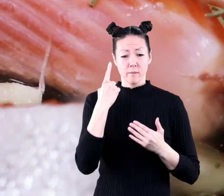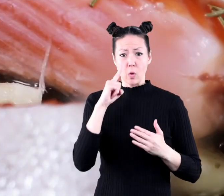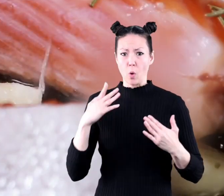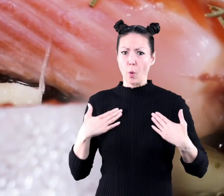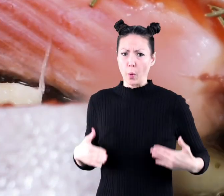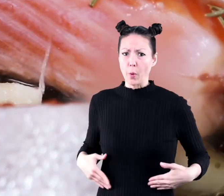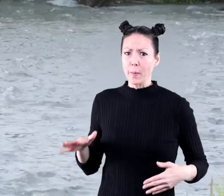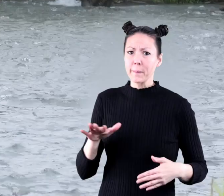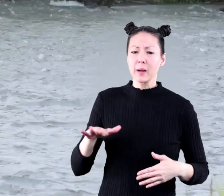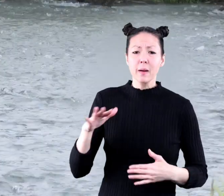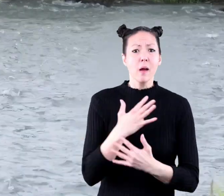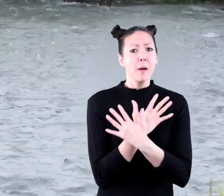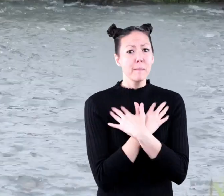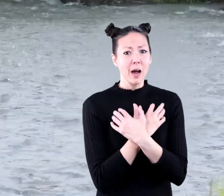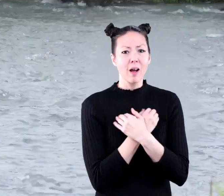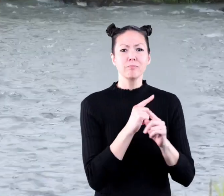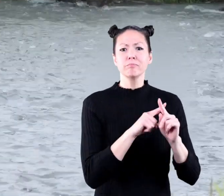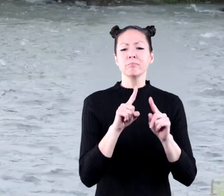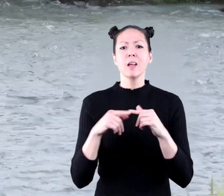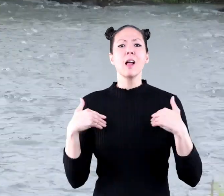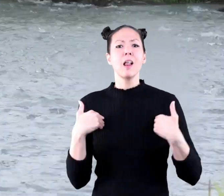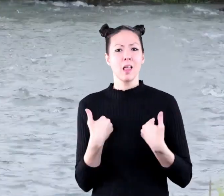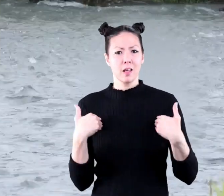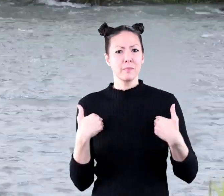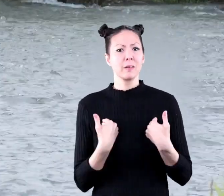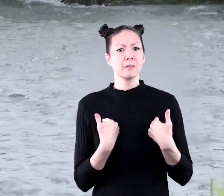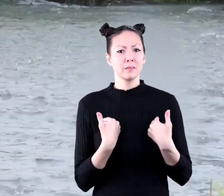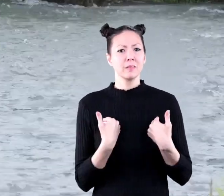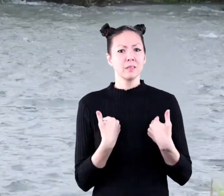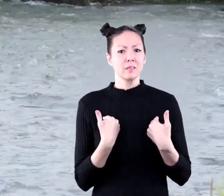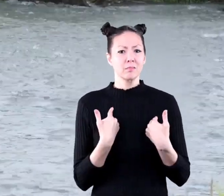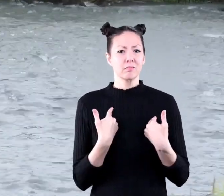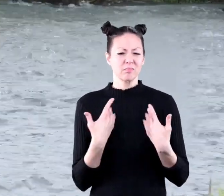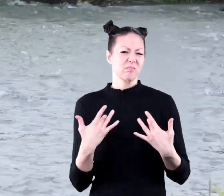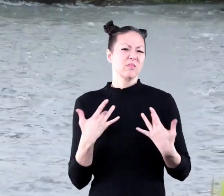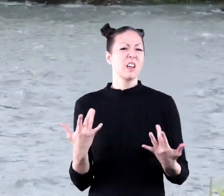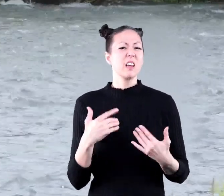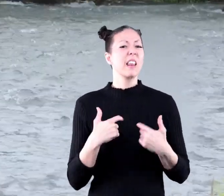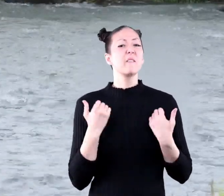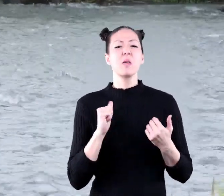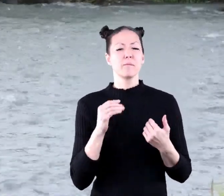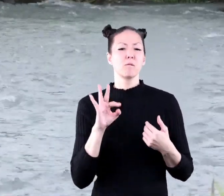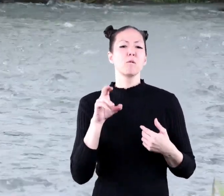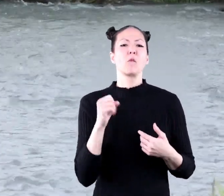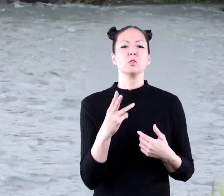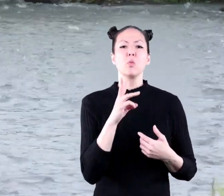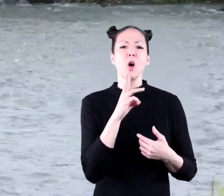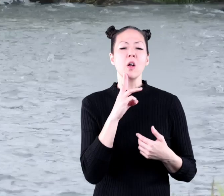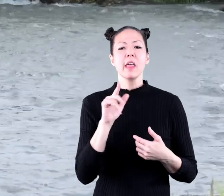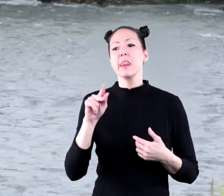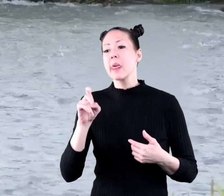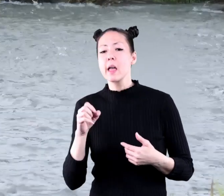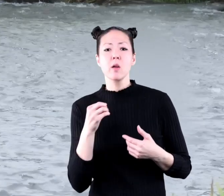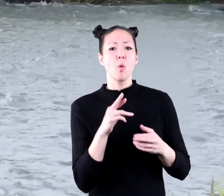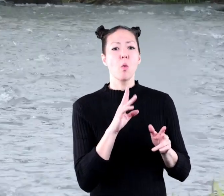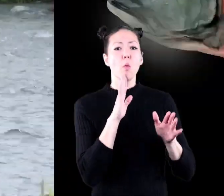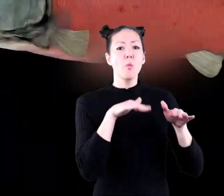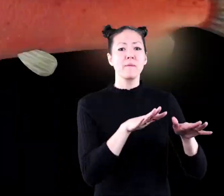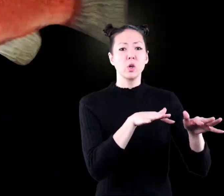for humans bears and other animals they usually live in freshwater lakes and rivers